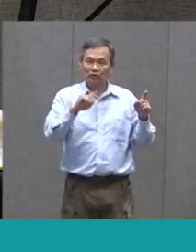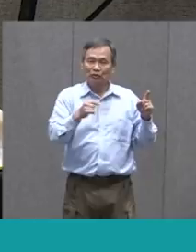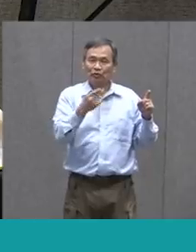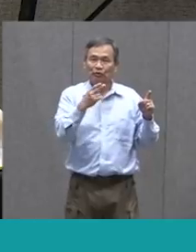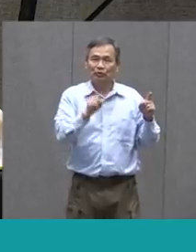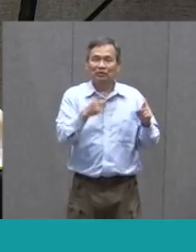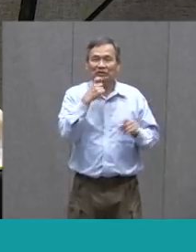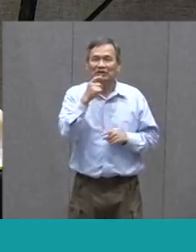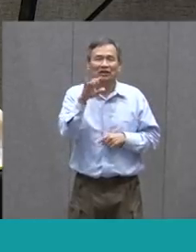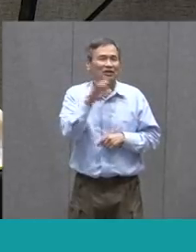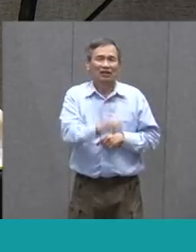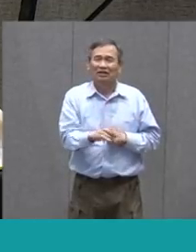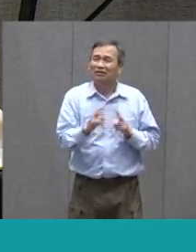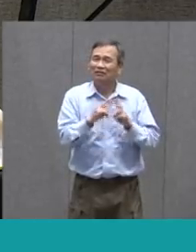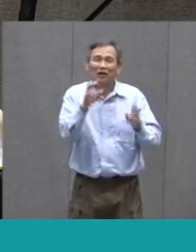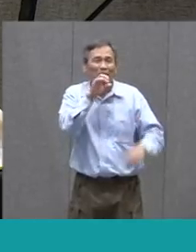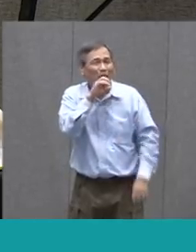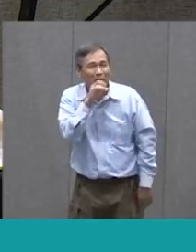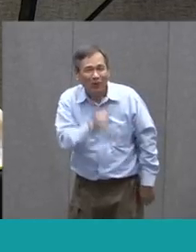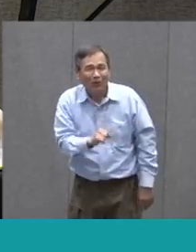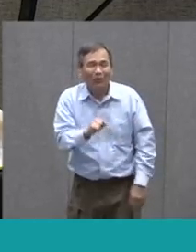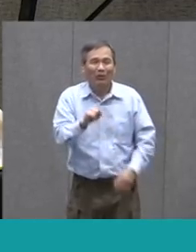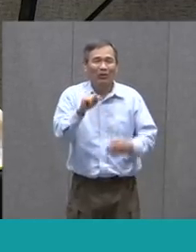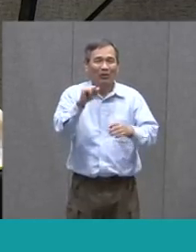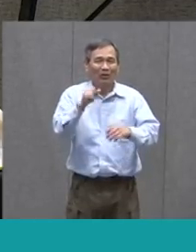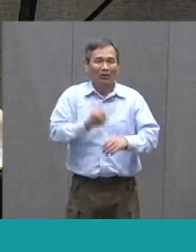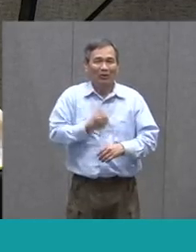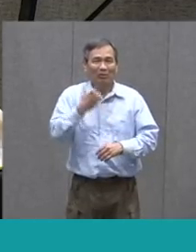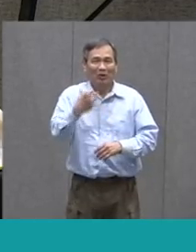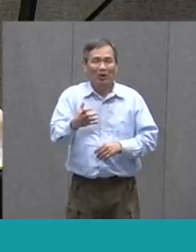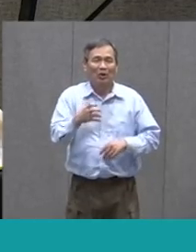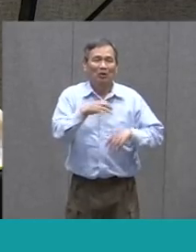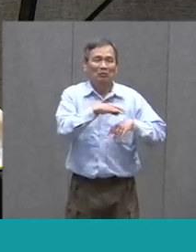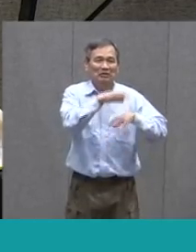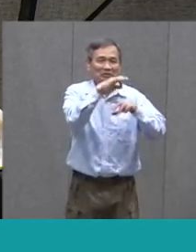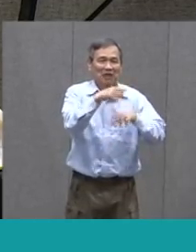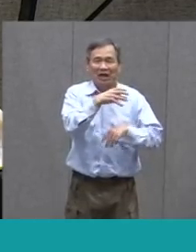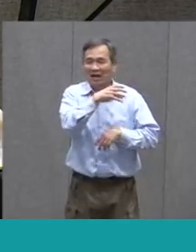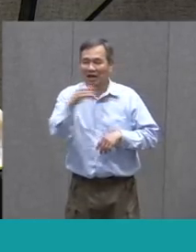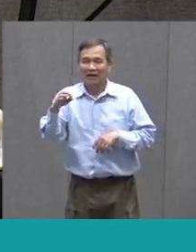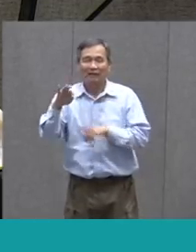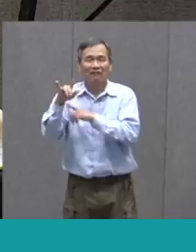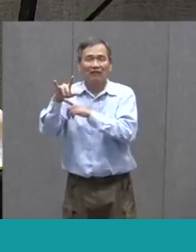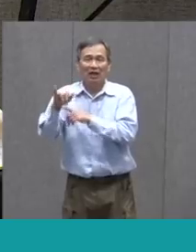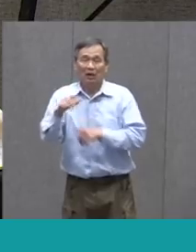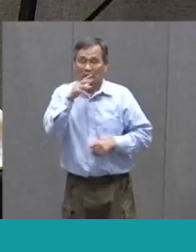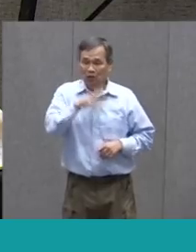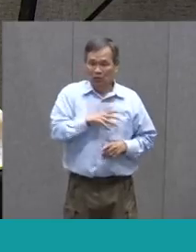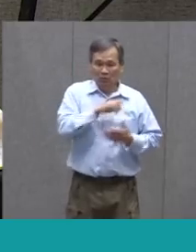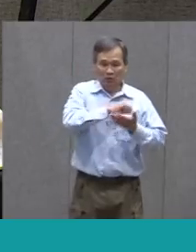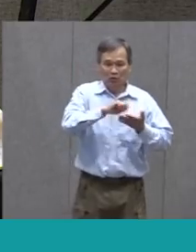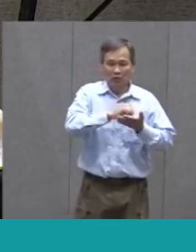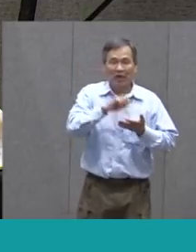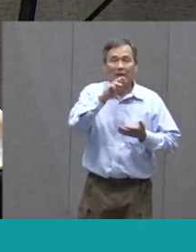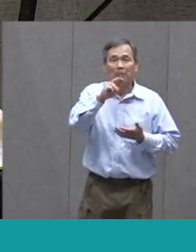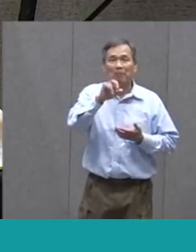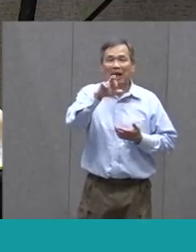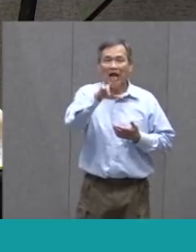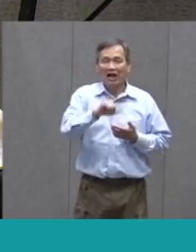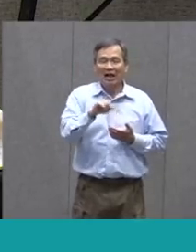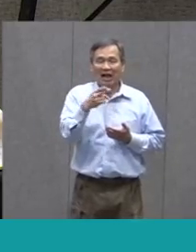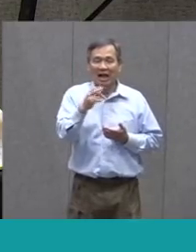Is actually based on a very old poem And I did a little research On this And the woman who wrote it Mary Howitt